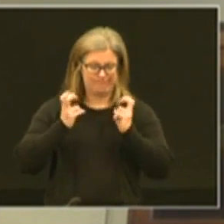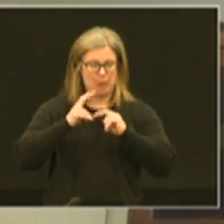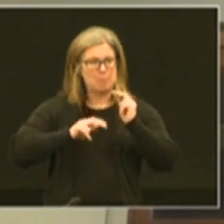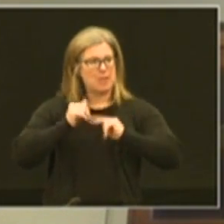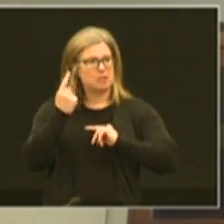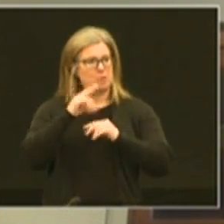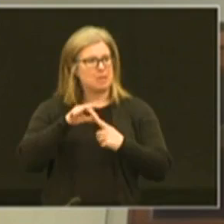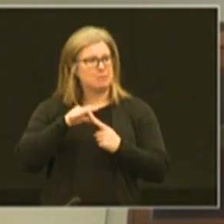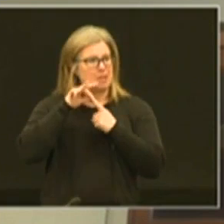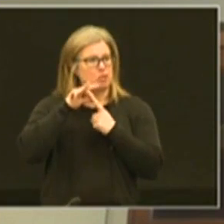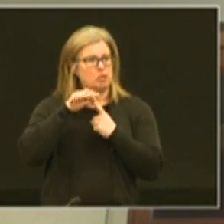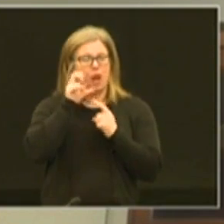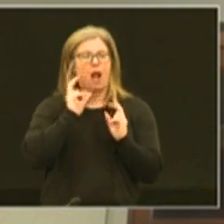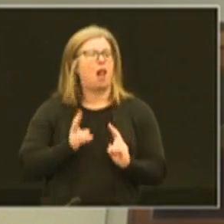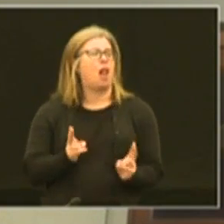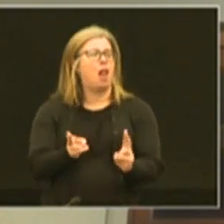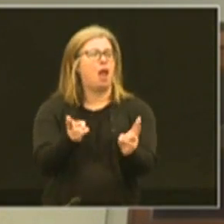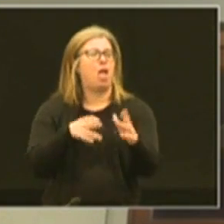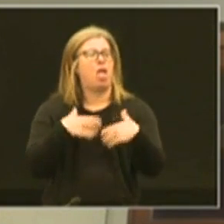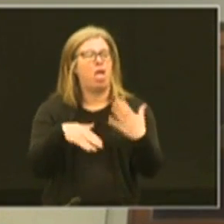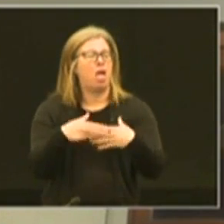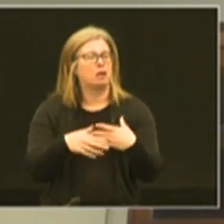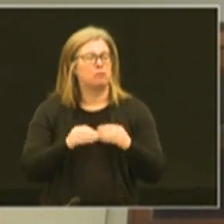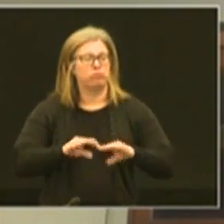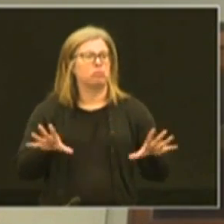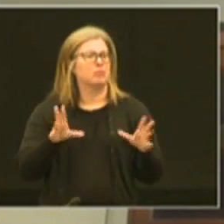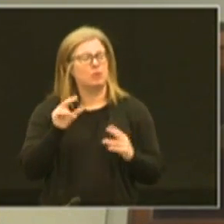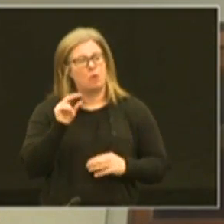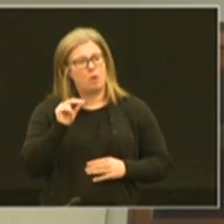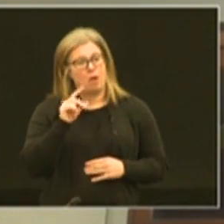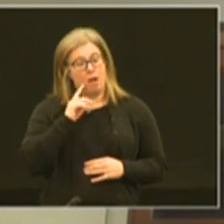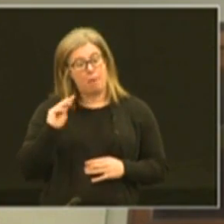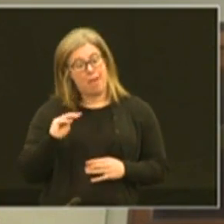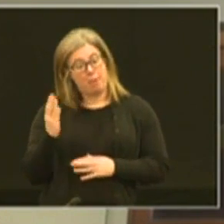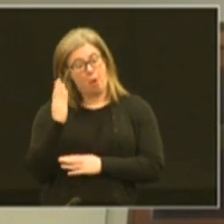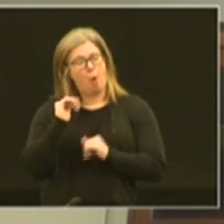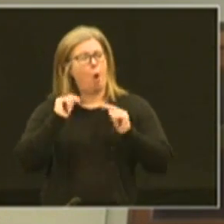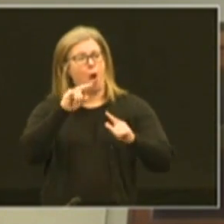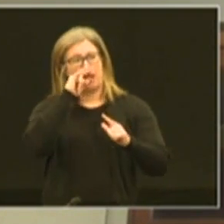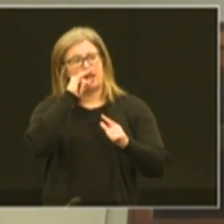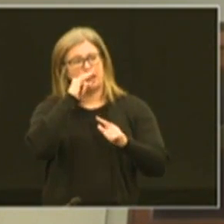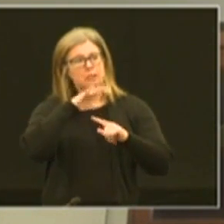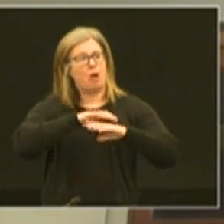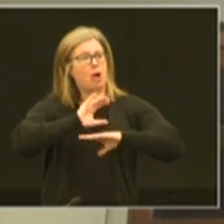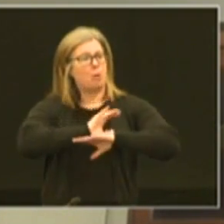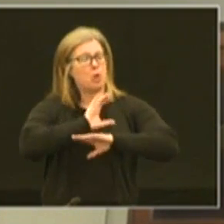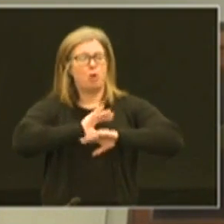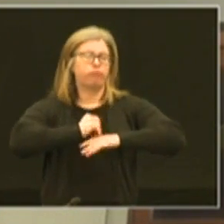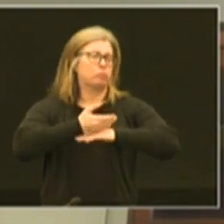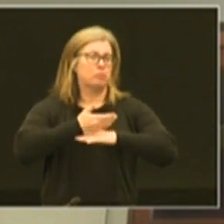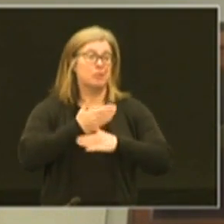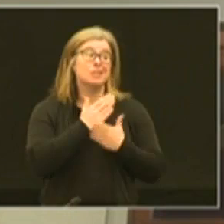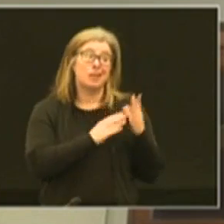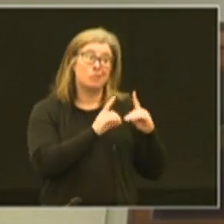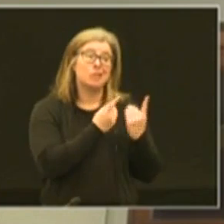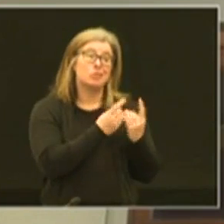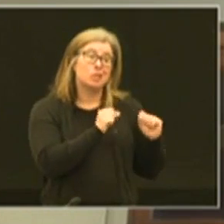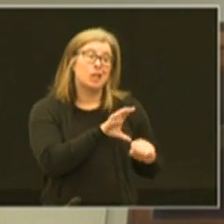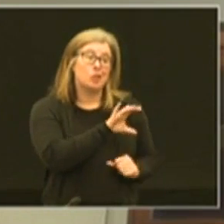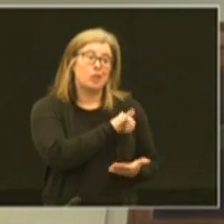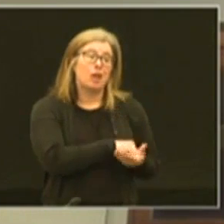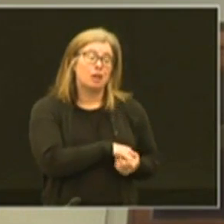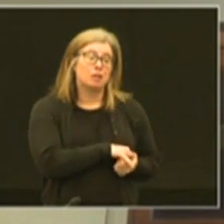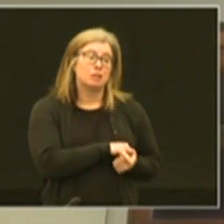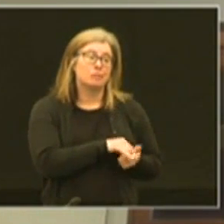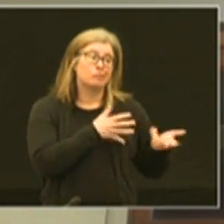special not rush into it and just say let's on Monday morning all kids get on your computer like some districts can do